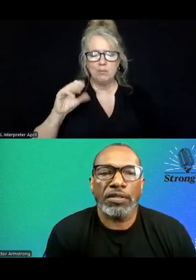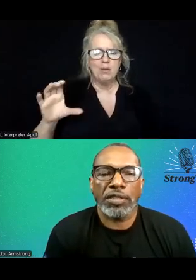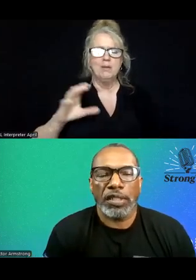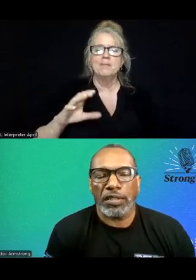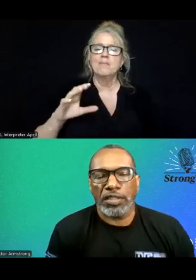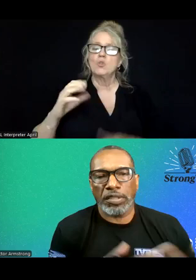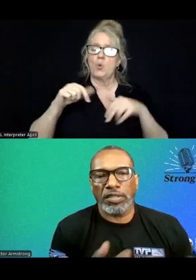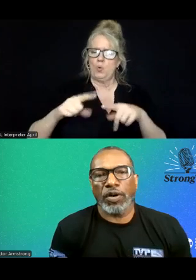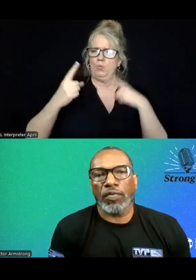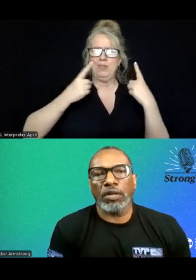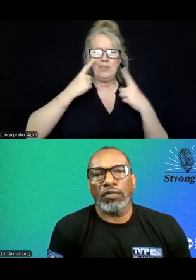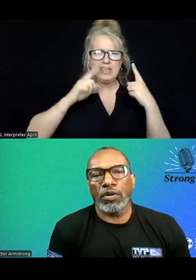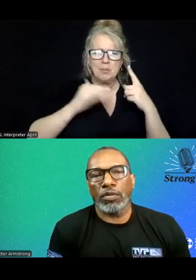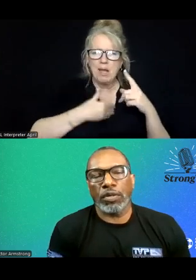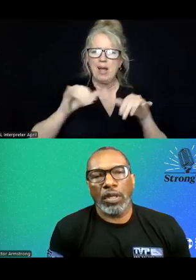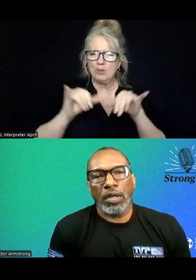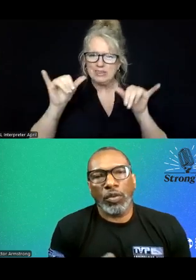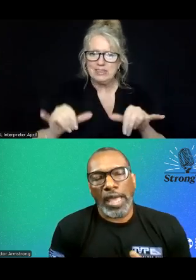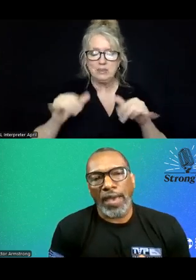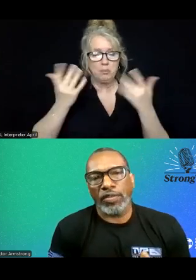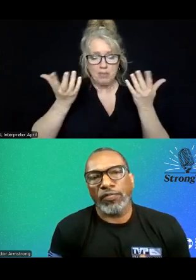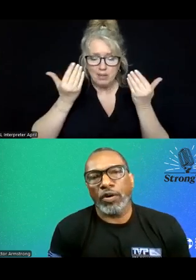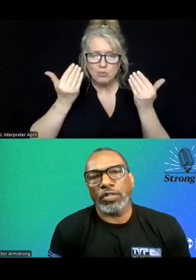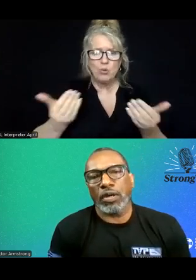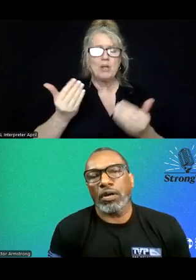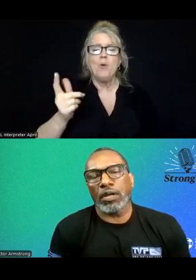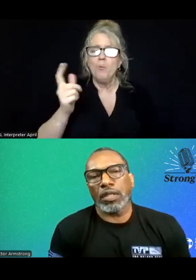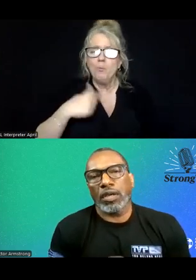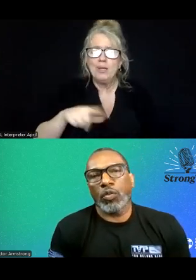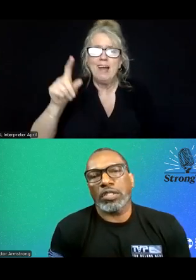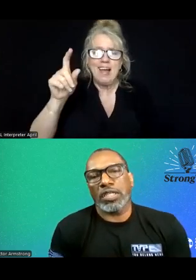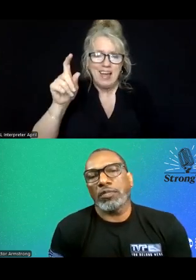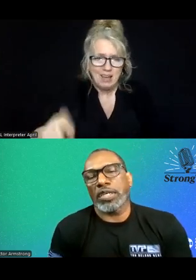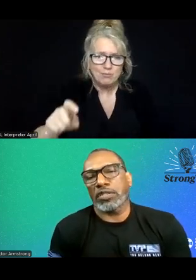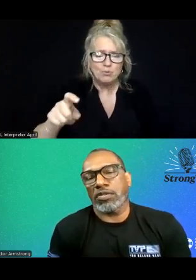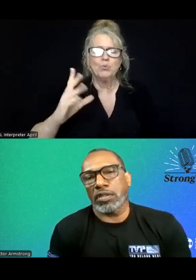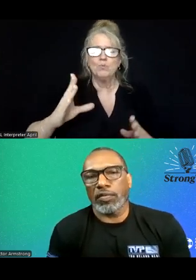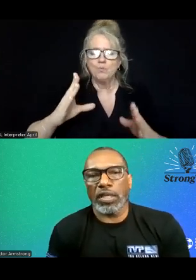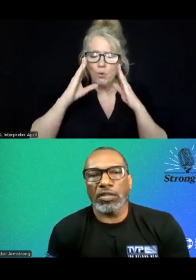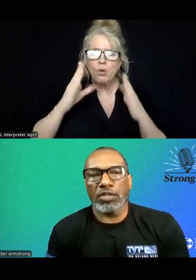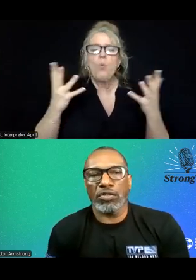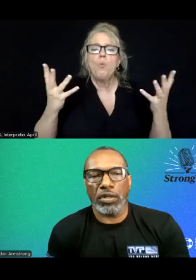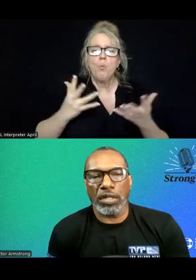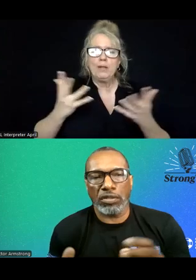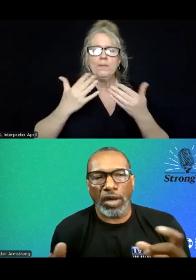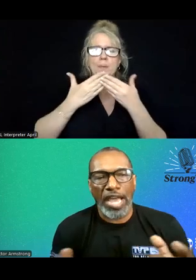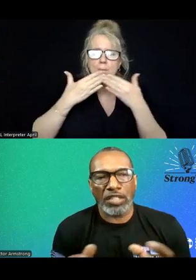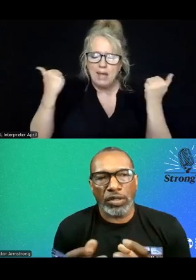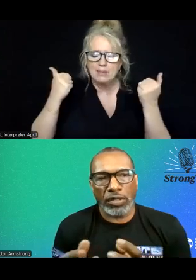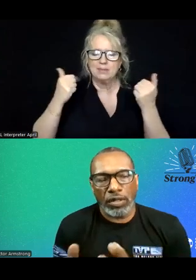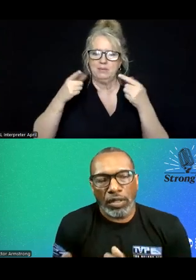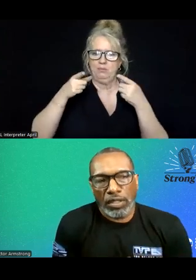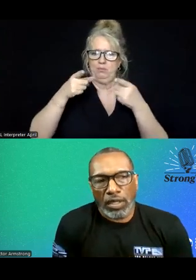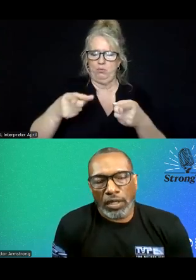about our system and as our system is evolving going forward, we have to focus on what's in the best interest of the end user. And